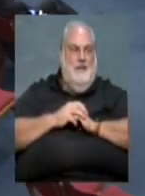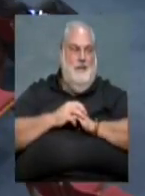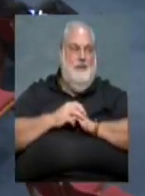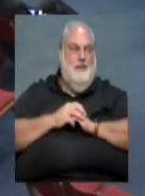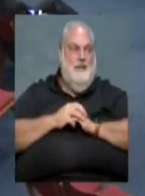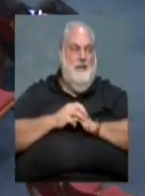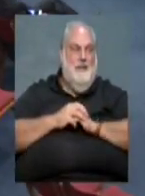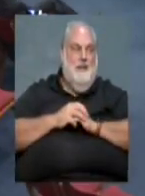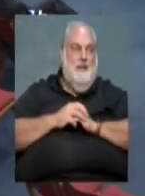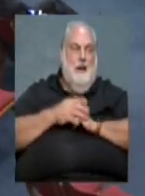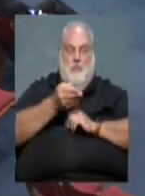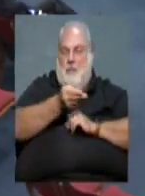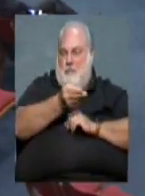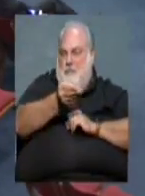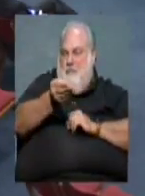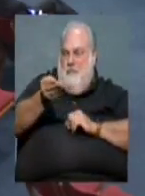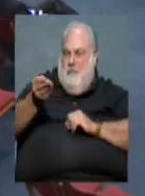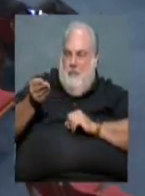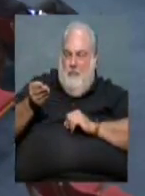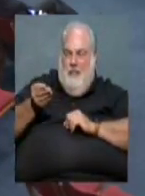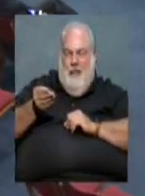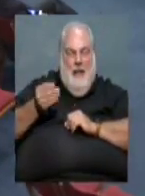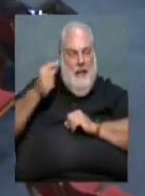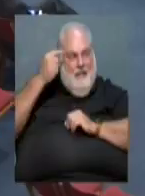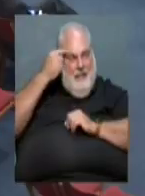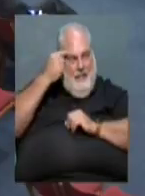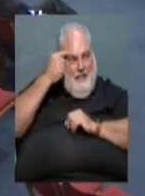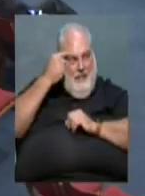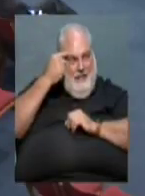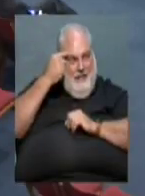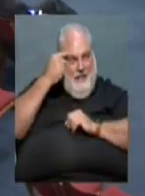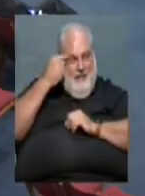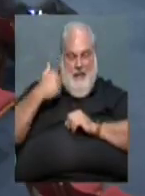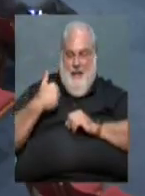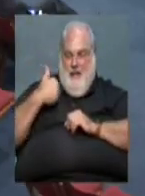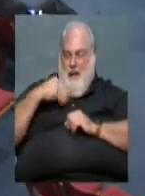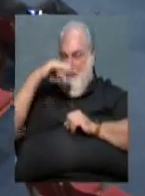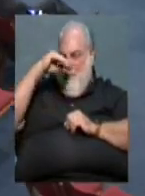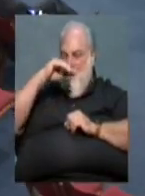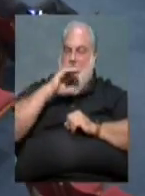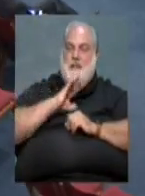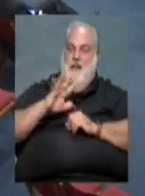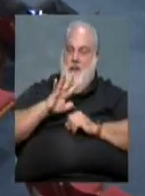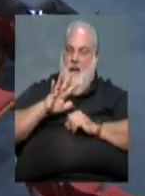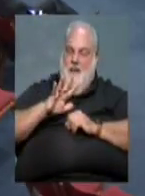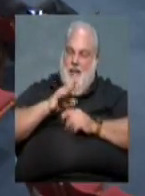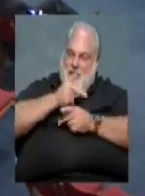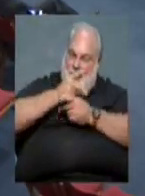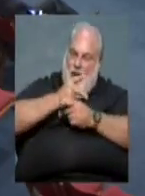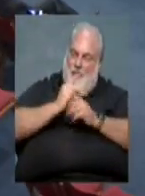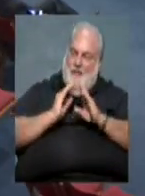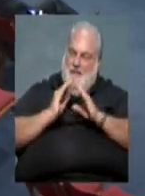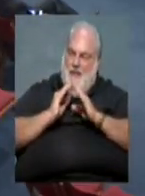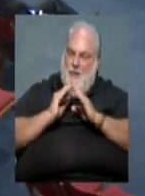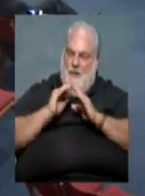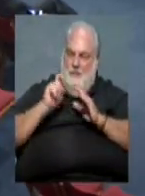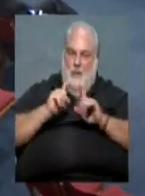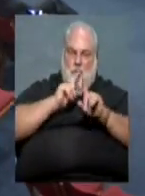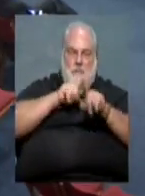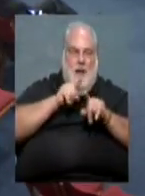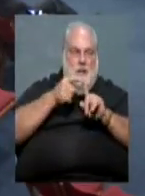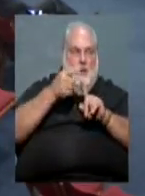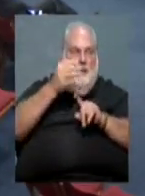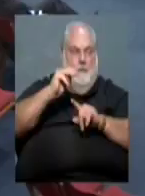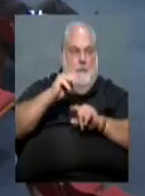So, Mr. Moore, going to pass this around because I think that this young person at five, if he's caring about our city, that we need to respond to